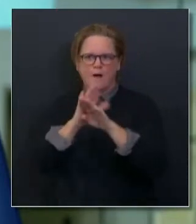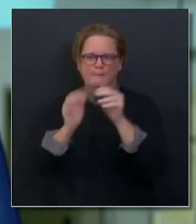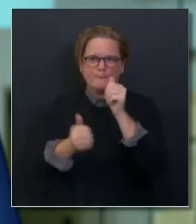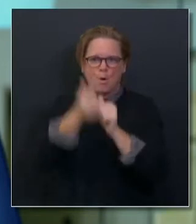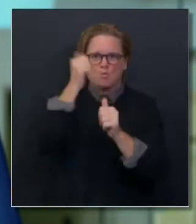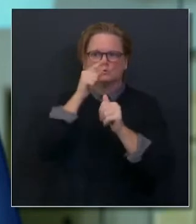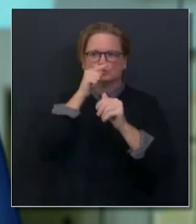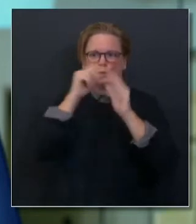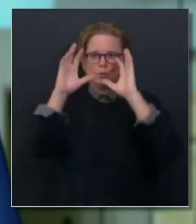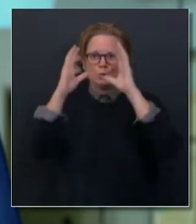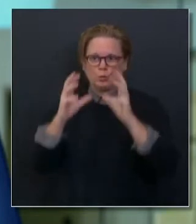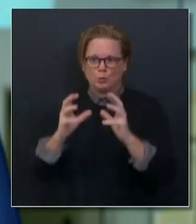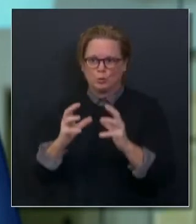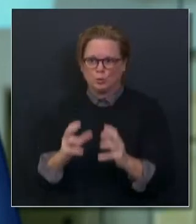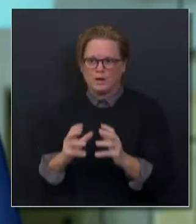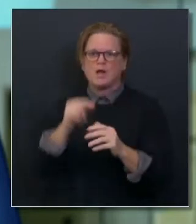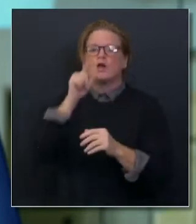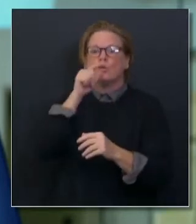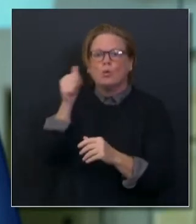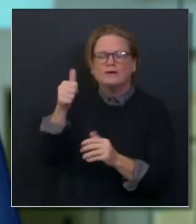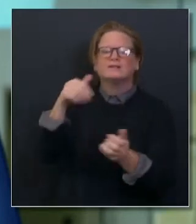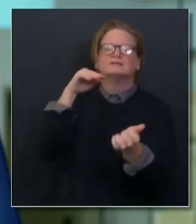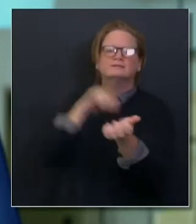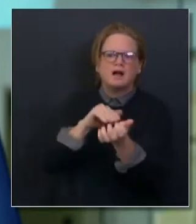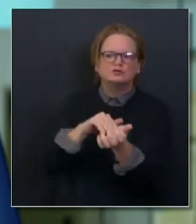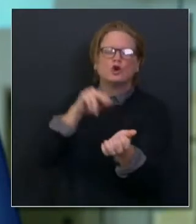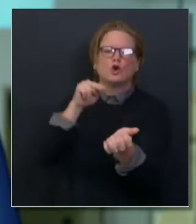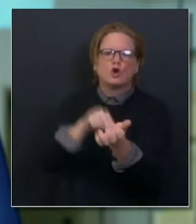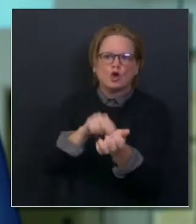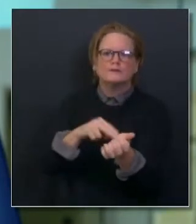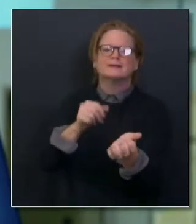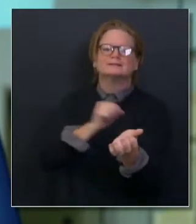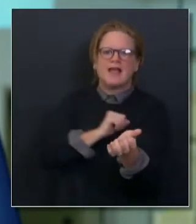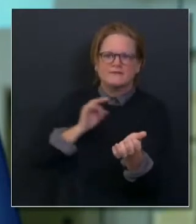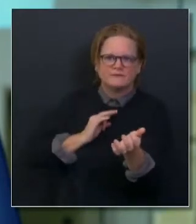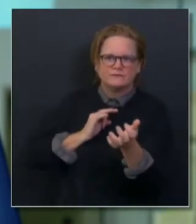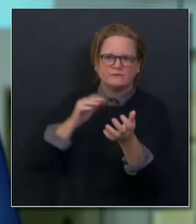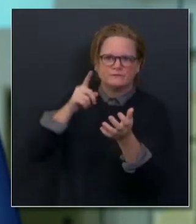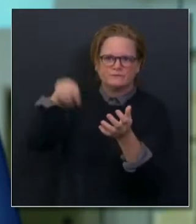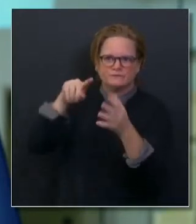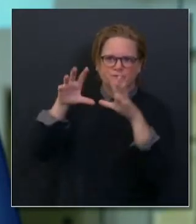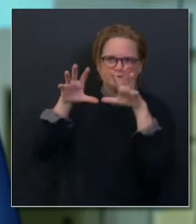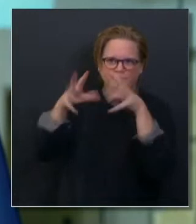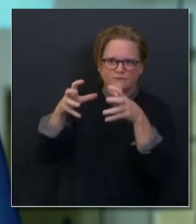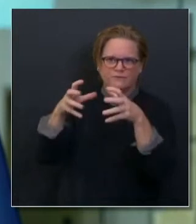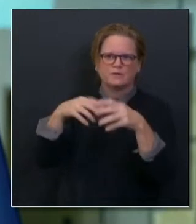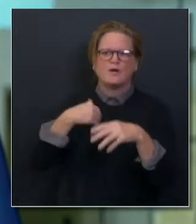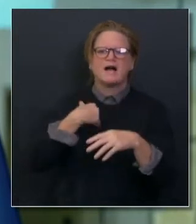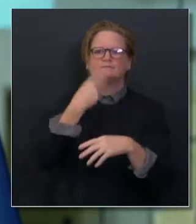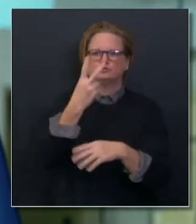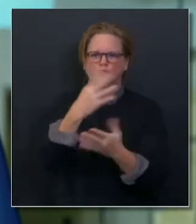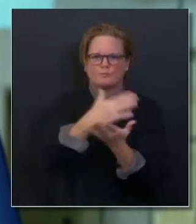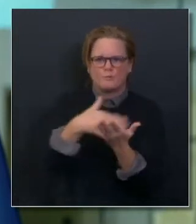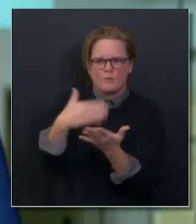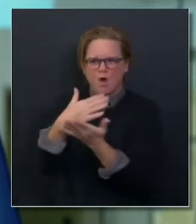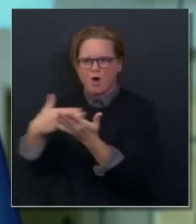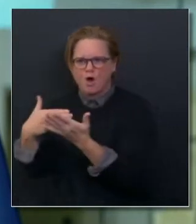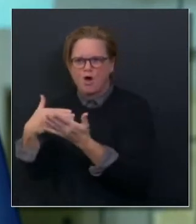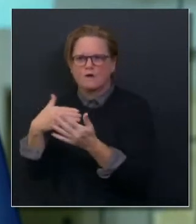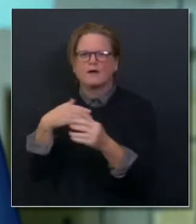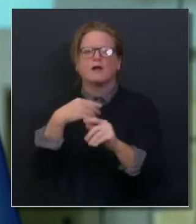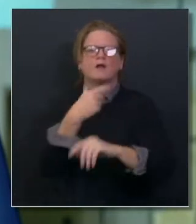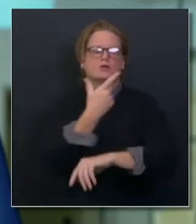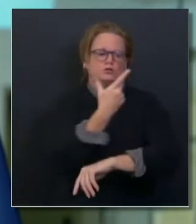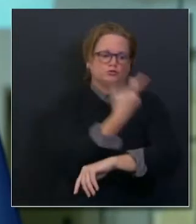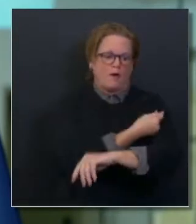first tranche, the first distribution of the two-dose vaccine. The good news is we're seeing hundreds and hundreds of thousands of